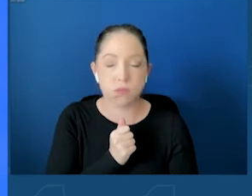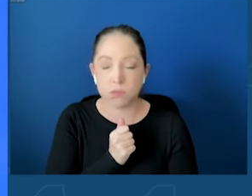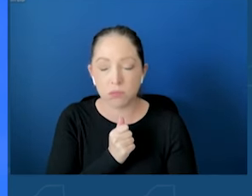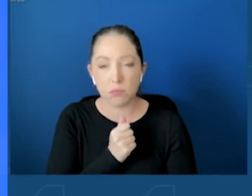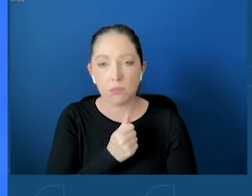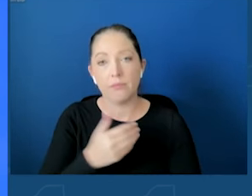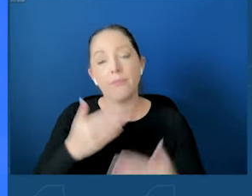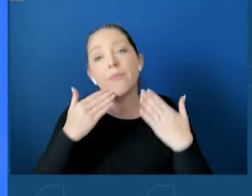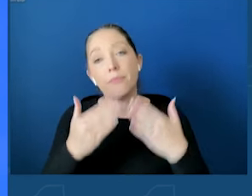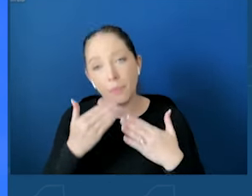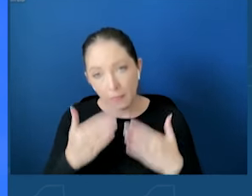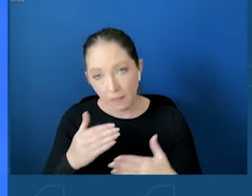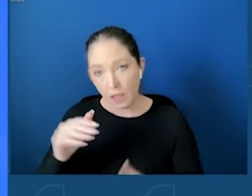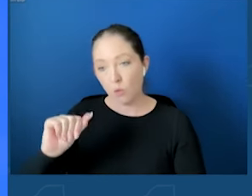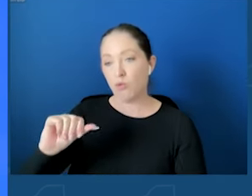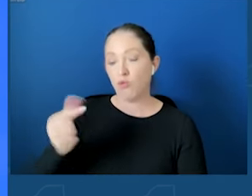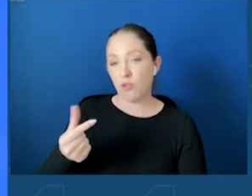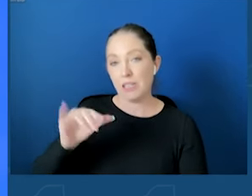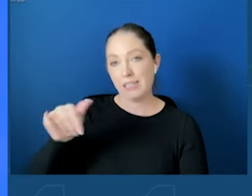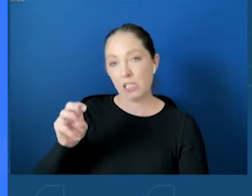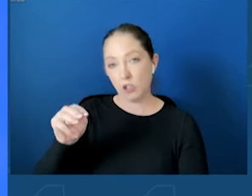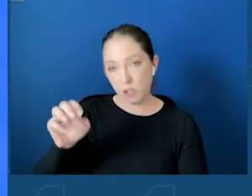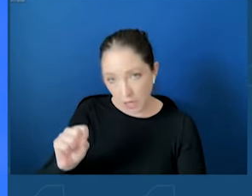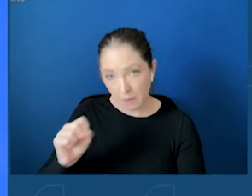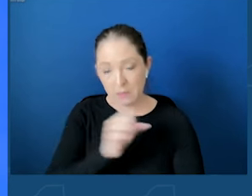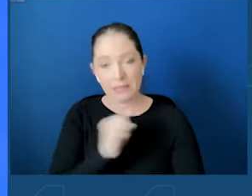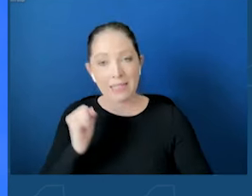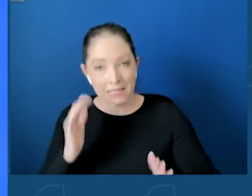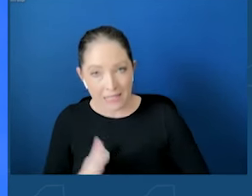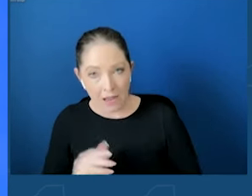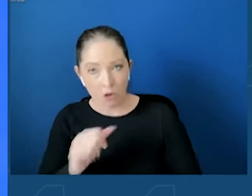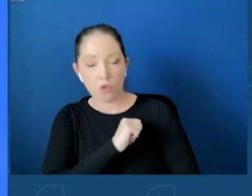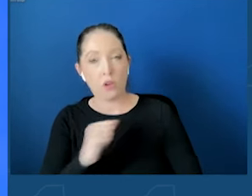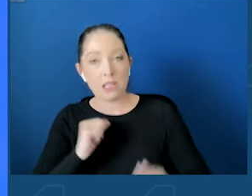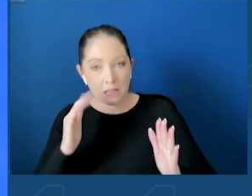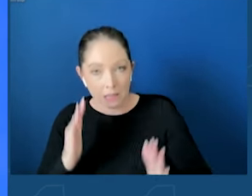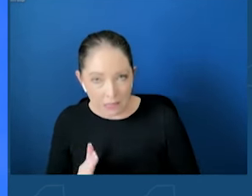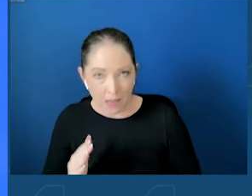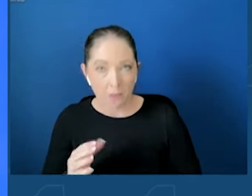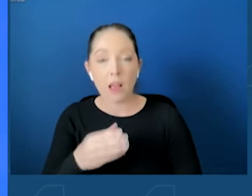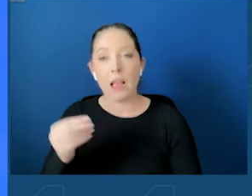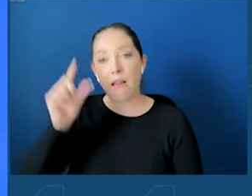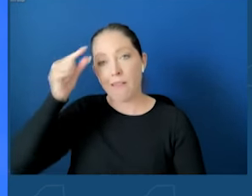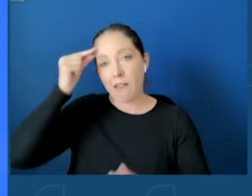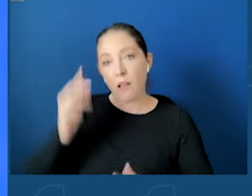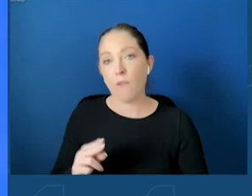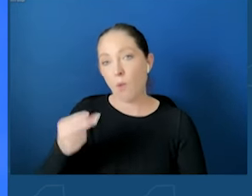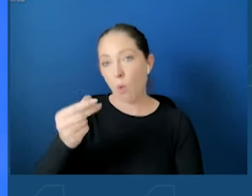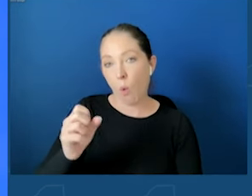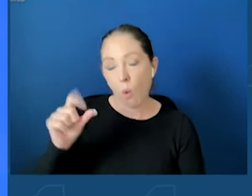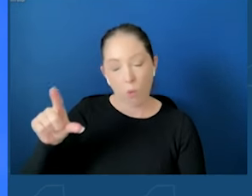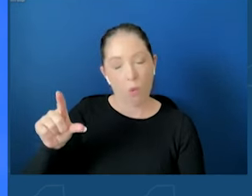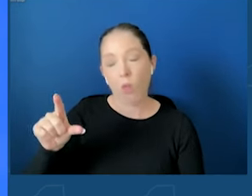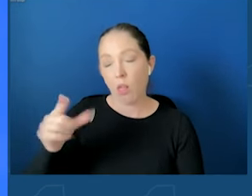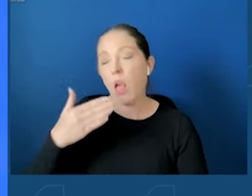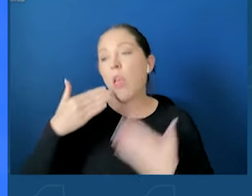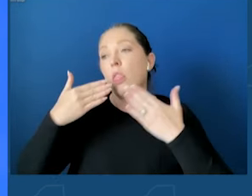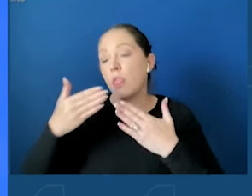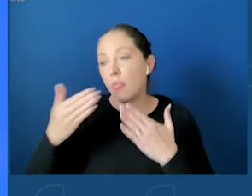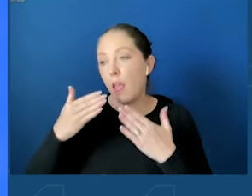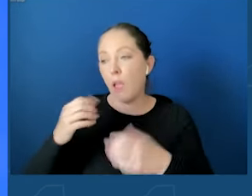you, Attorney General James, Senator Gnardas, Assembly Member Rosick, and Governor Hochul for making our